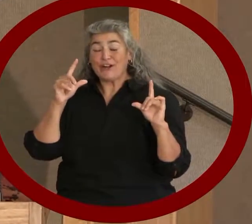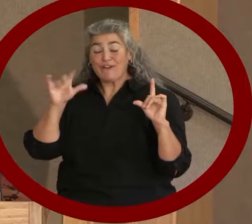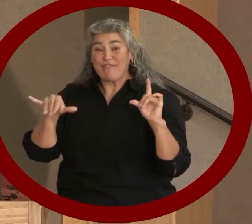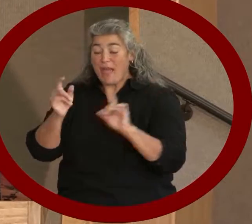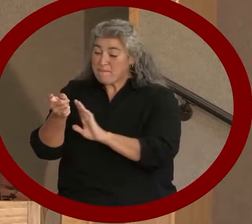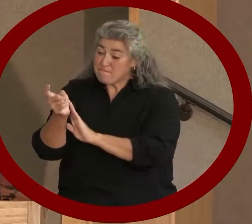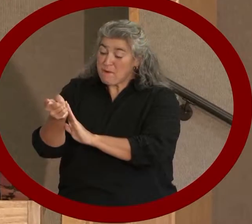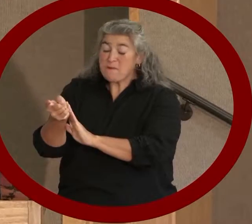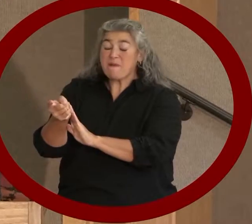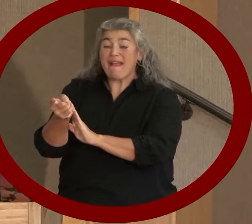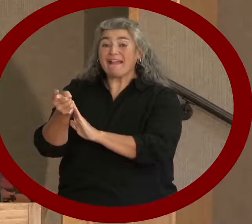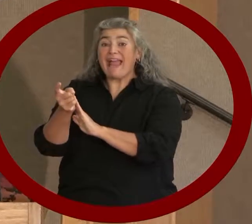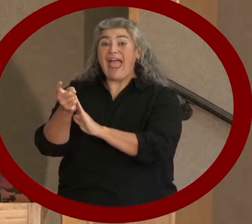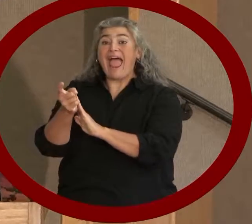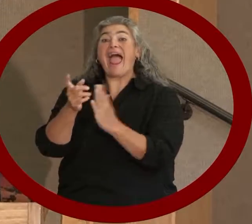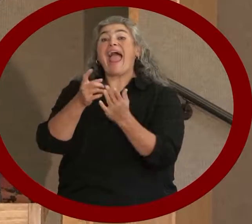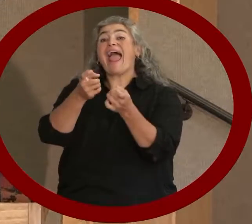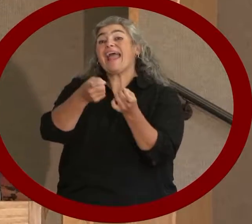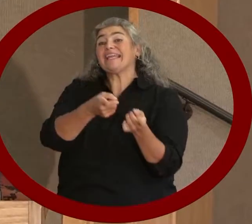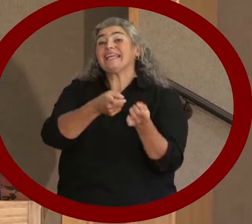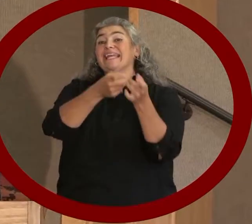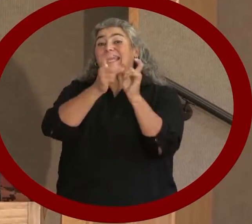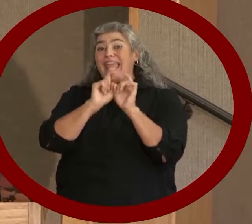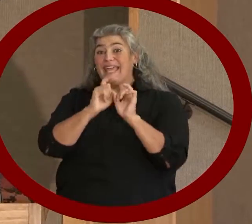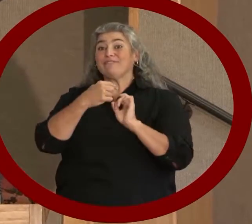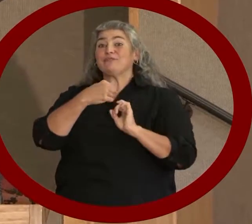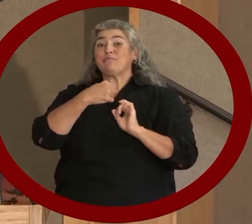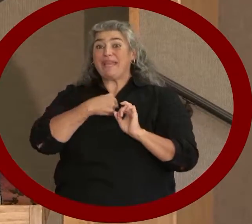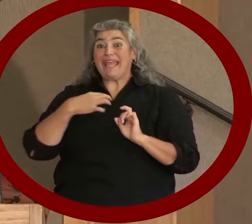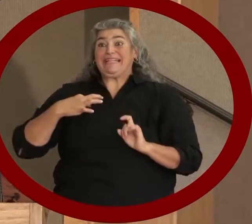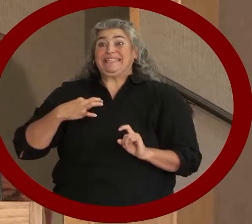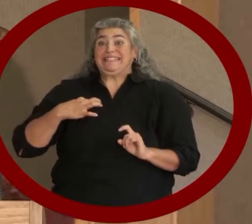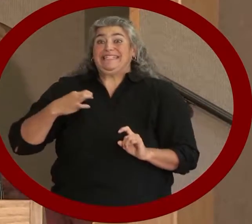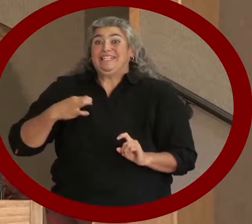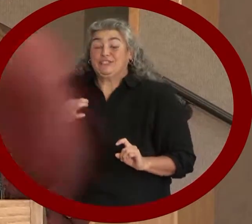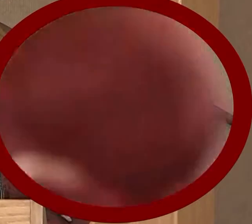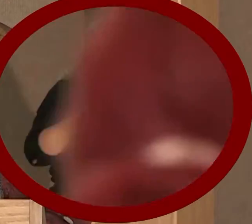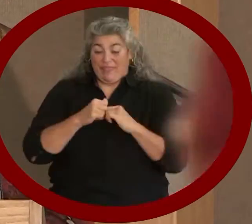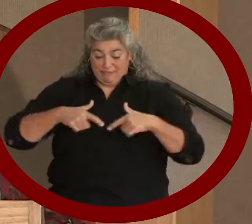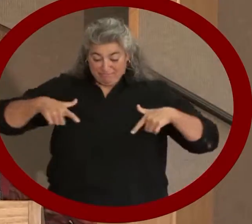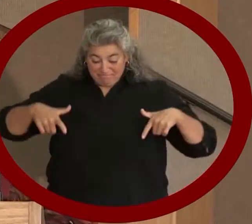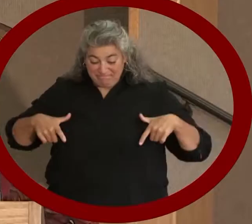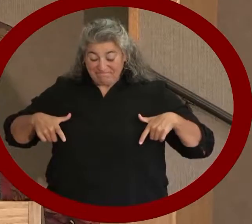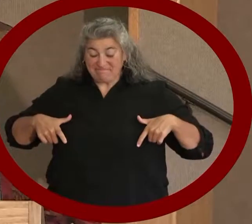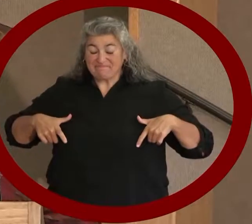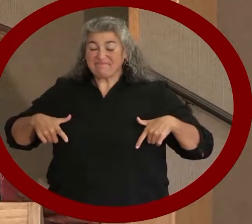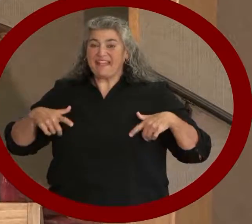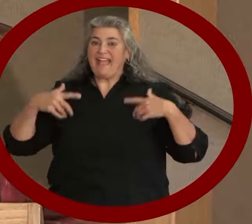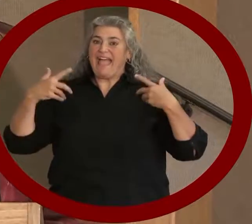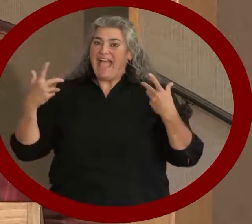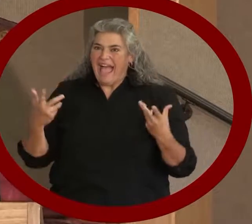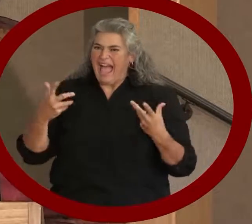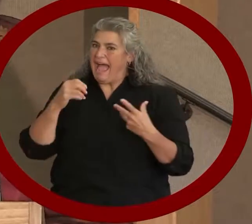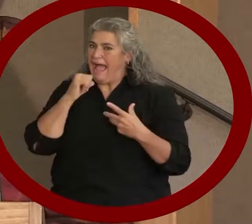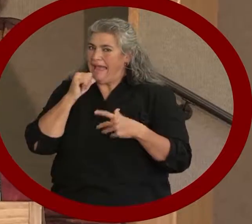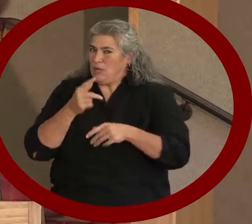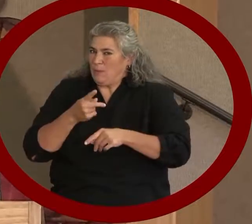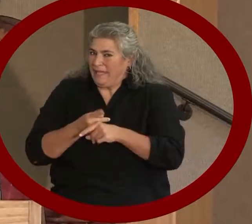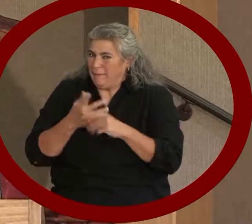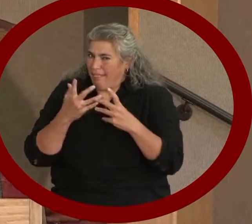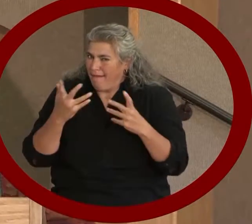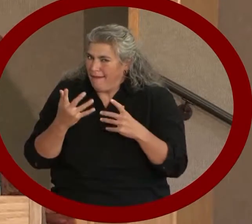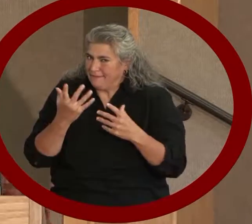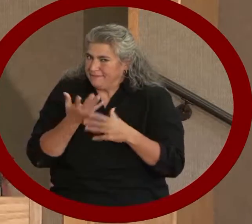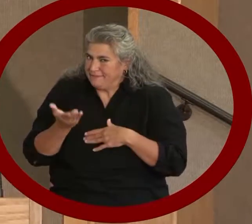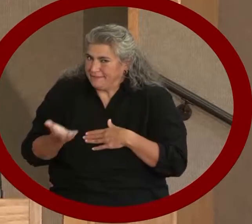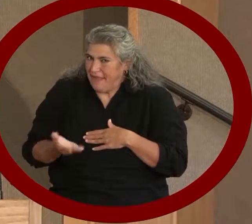with a T-shirt commemorating it. And I'm not really a hoarder by nature, but I do have that T-shirt with me